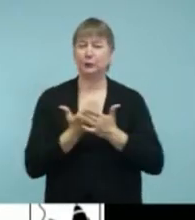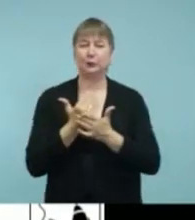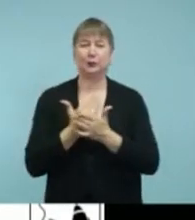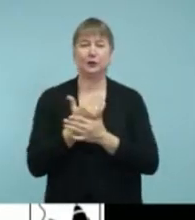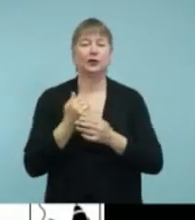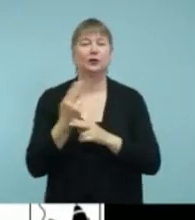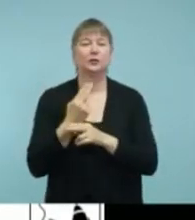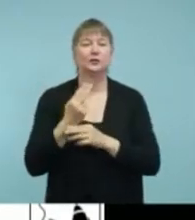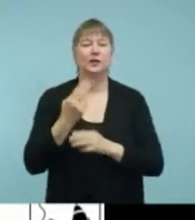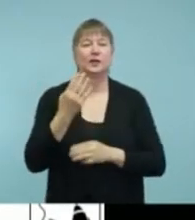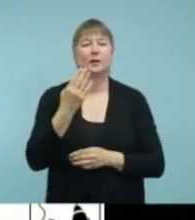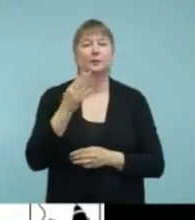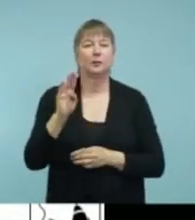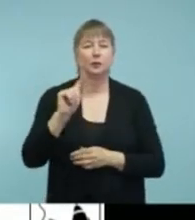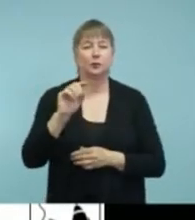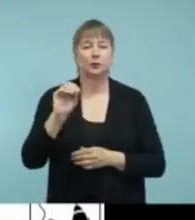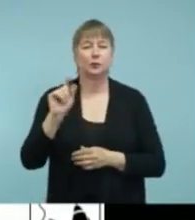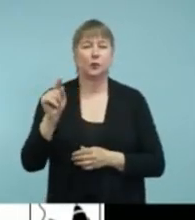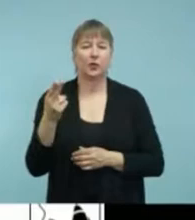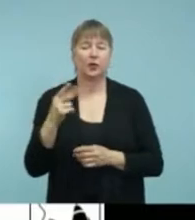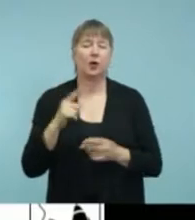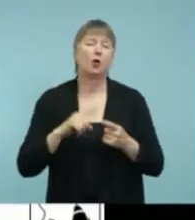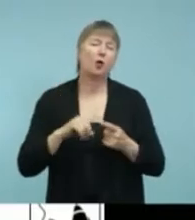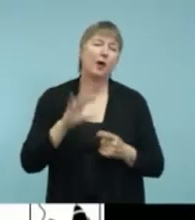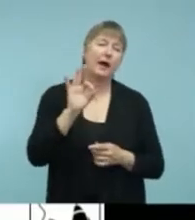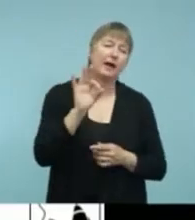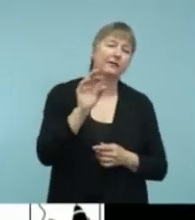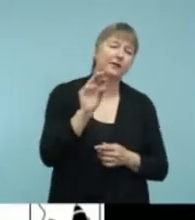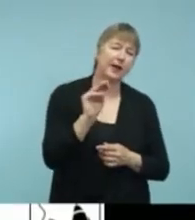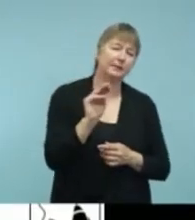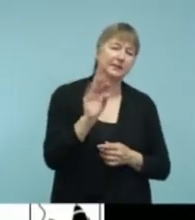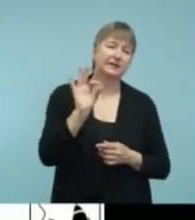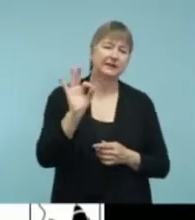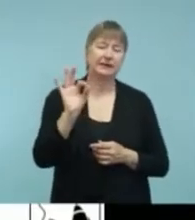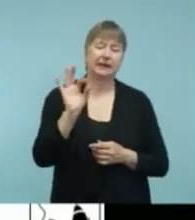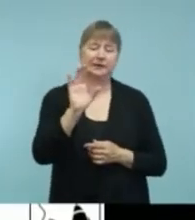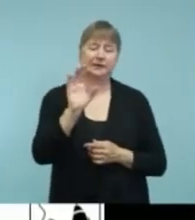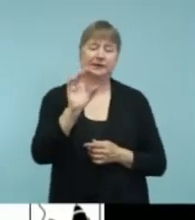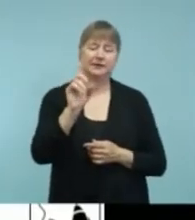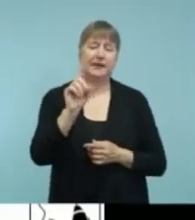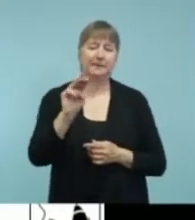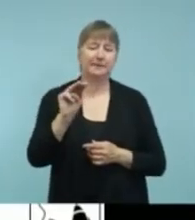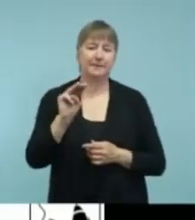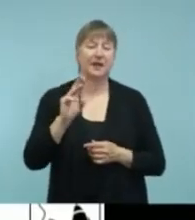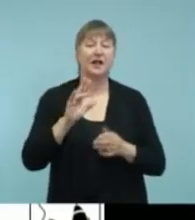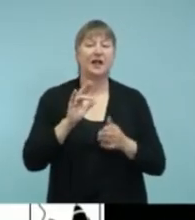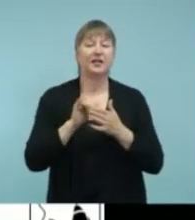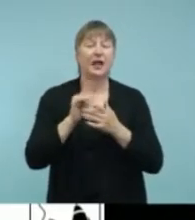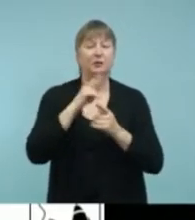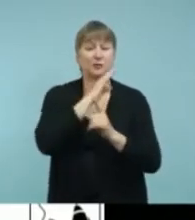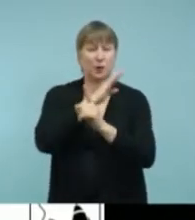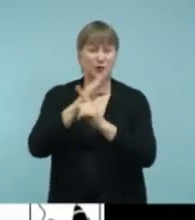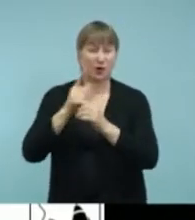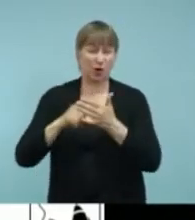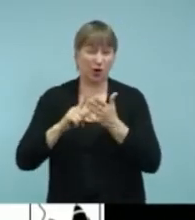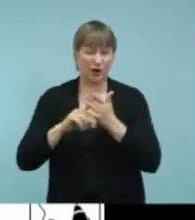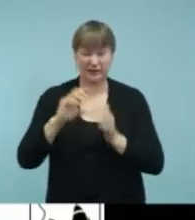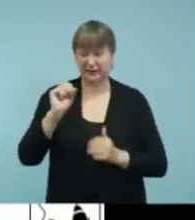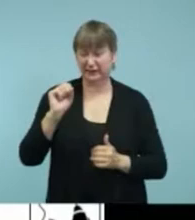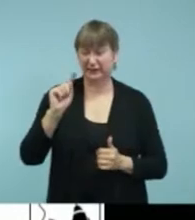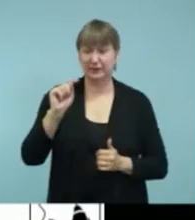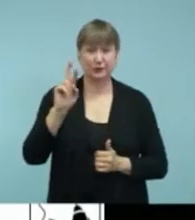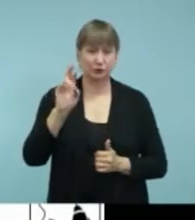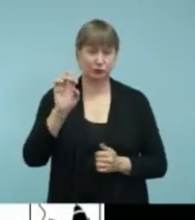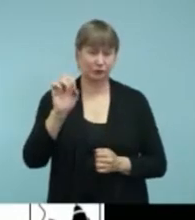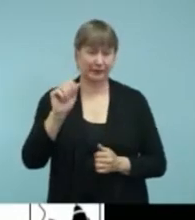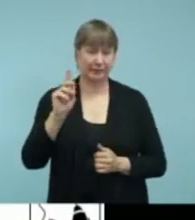or FMDM that will go to what we call a streamer. So, let me talk about that. So,